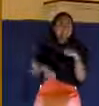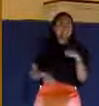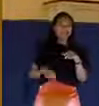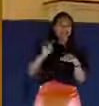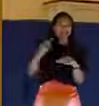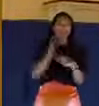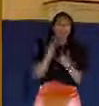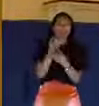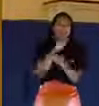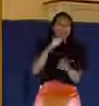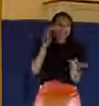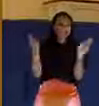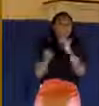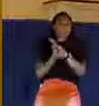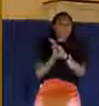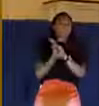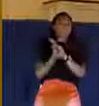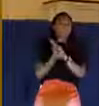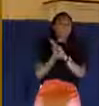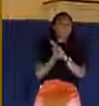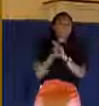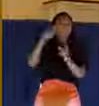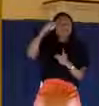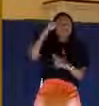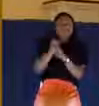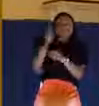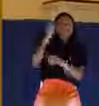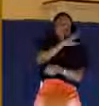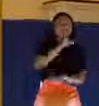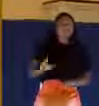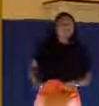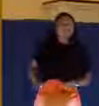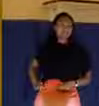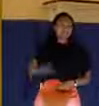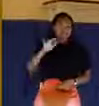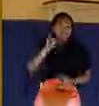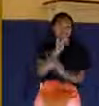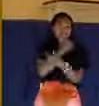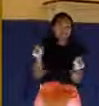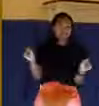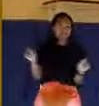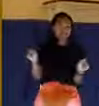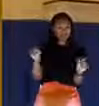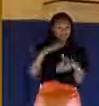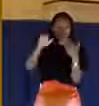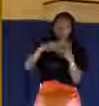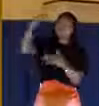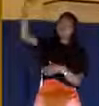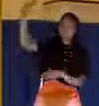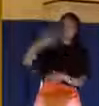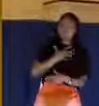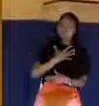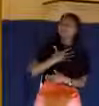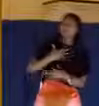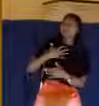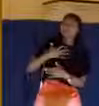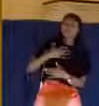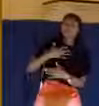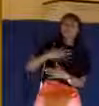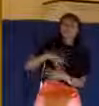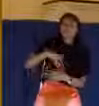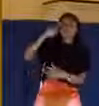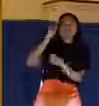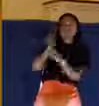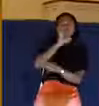faith in Christ. And that's what salvation is. It's all of grace. Putting your faith in Christ. This man